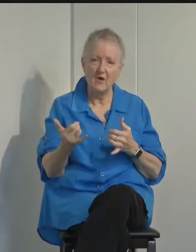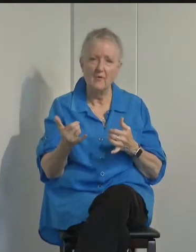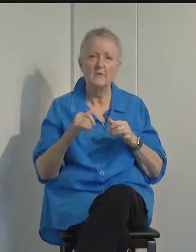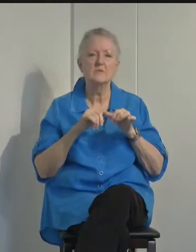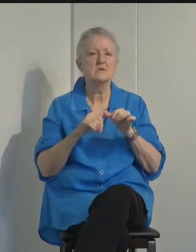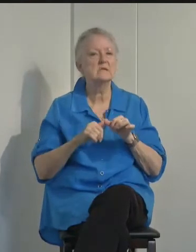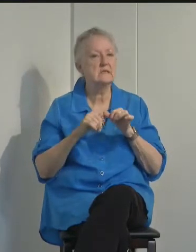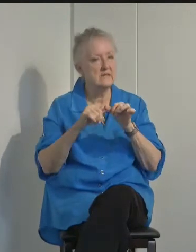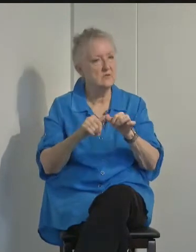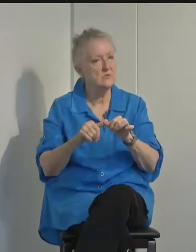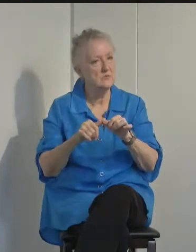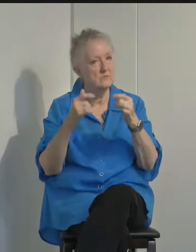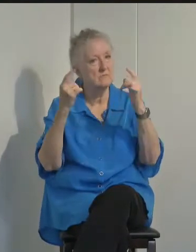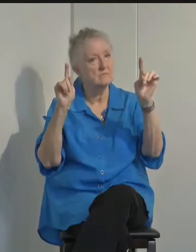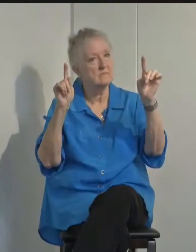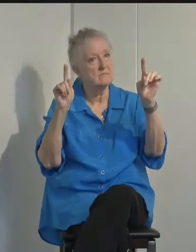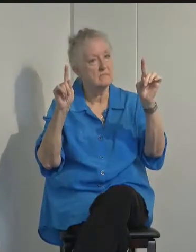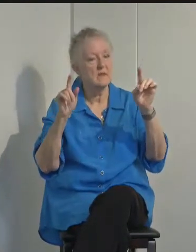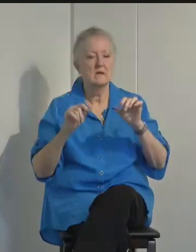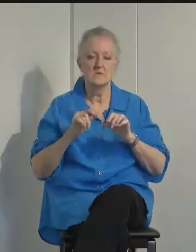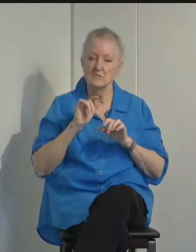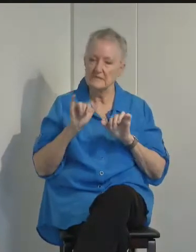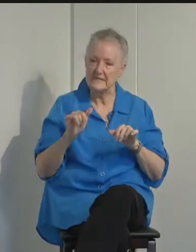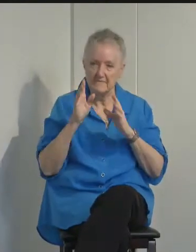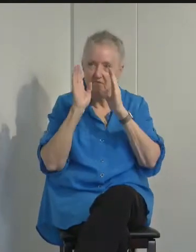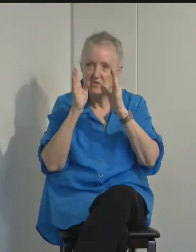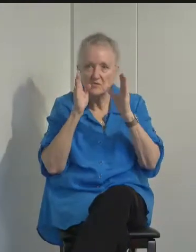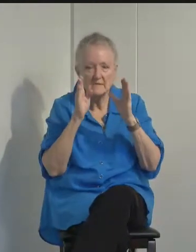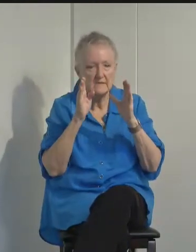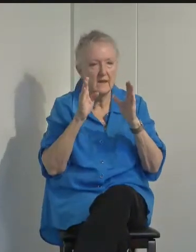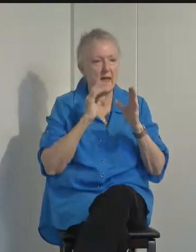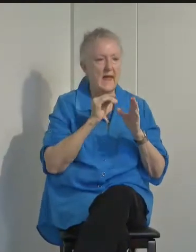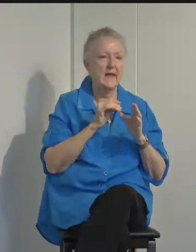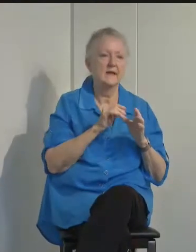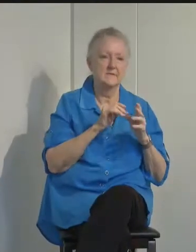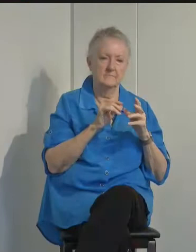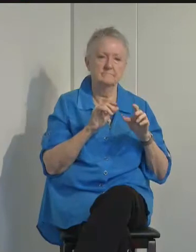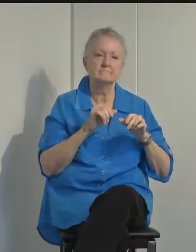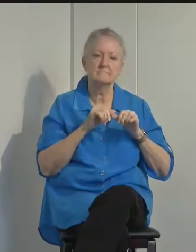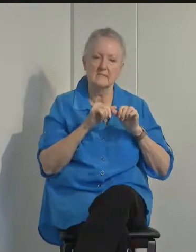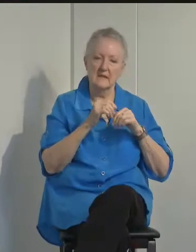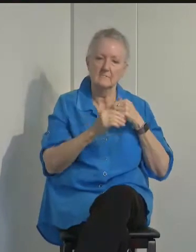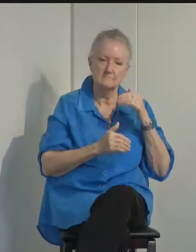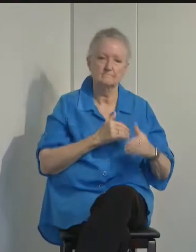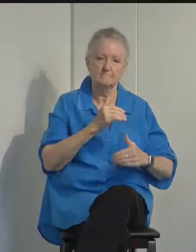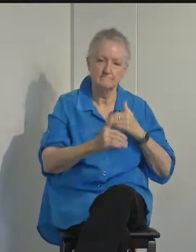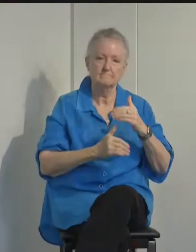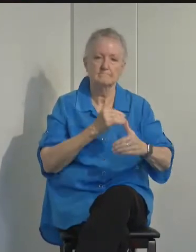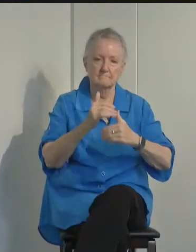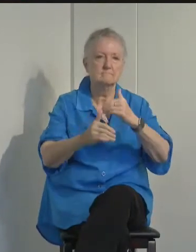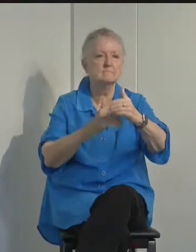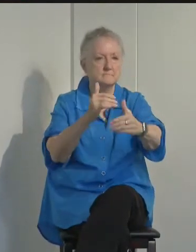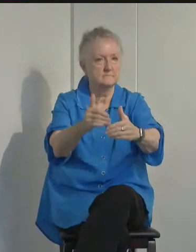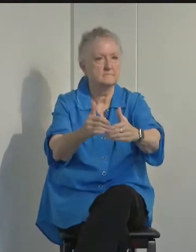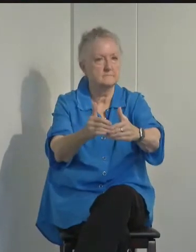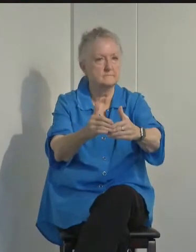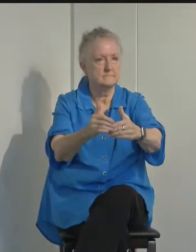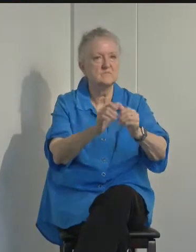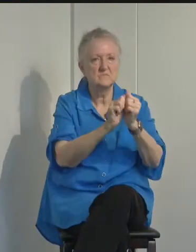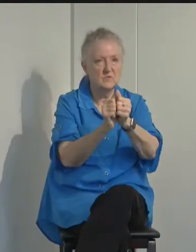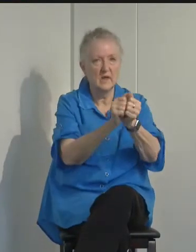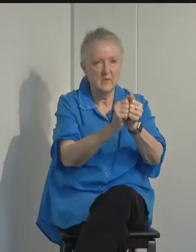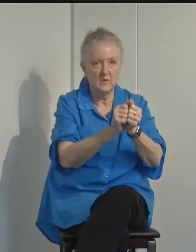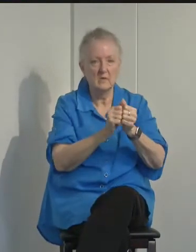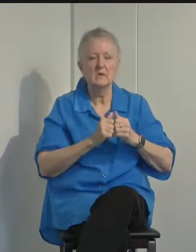to keep going, to stay vigilant, and to maintain our collective momentum as we remain